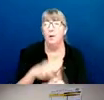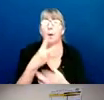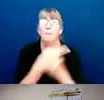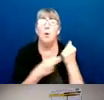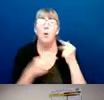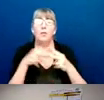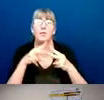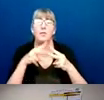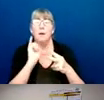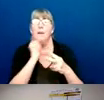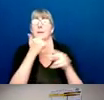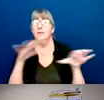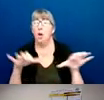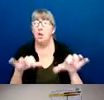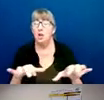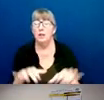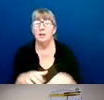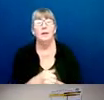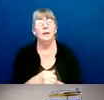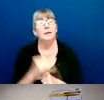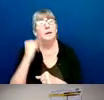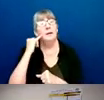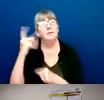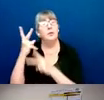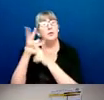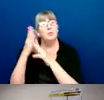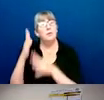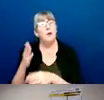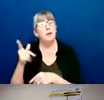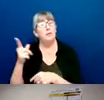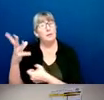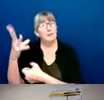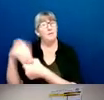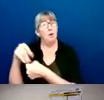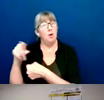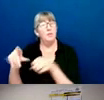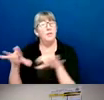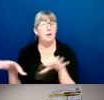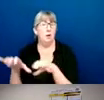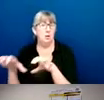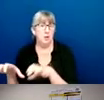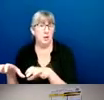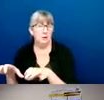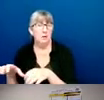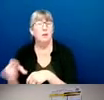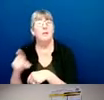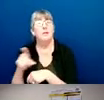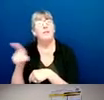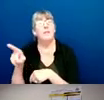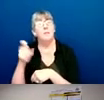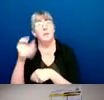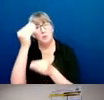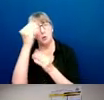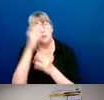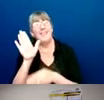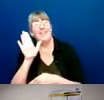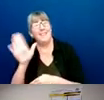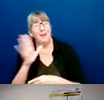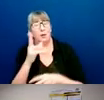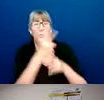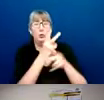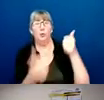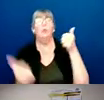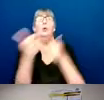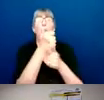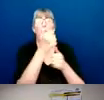If the on-scene supervisor is alleged to be involved in the conduct, they must notify their supervisor who will then perform